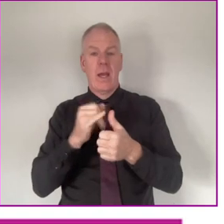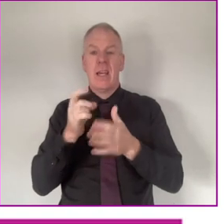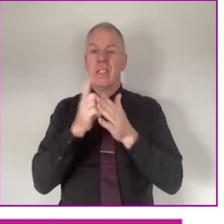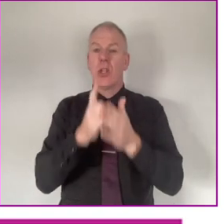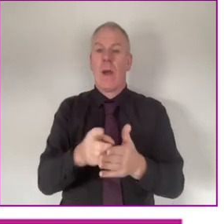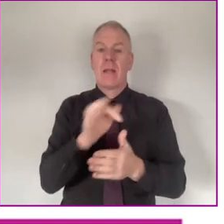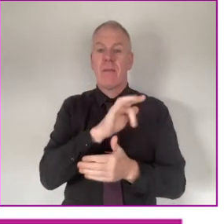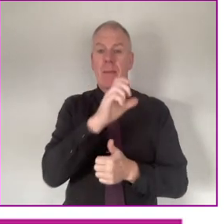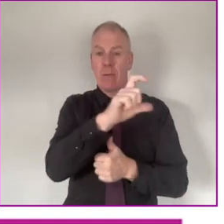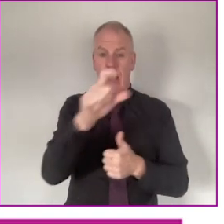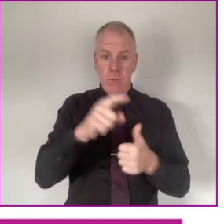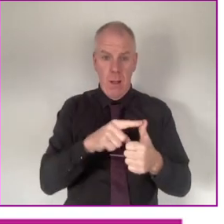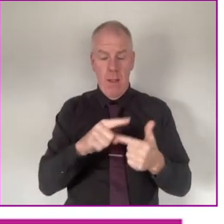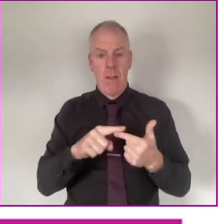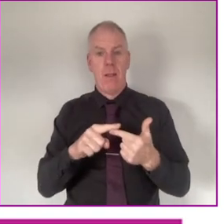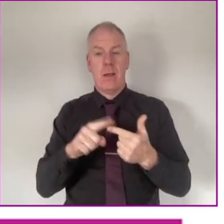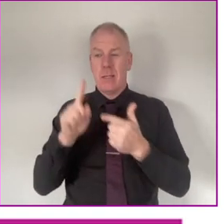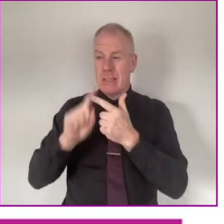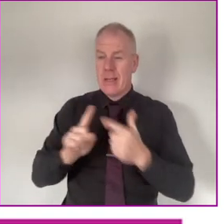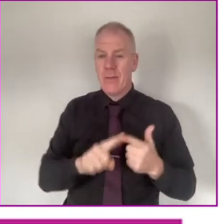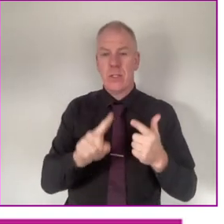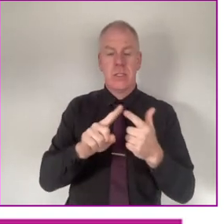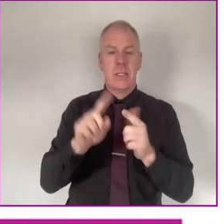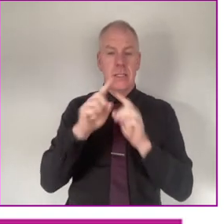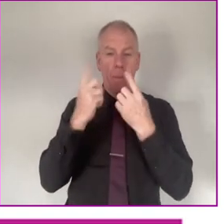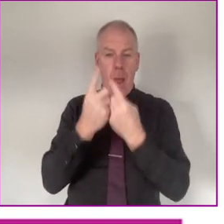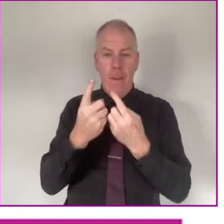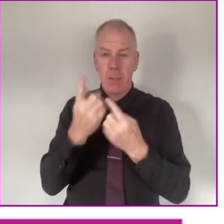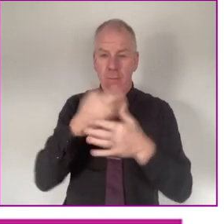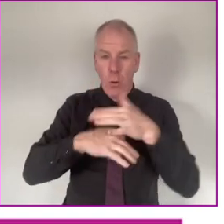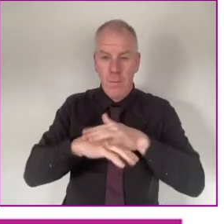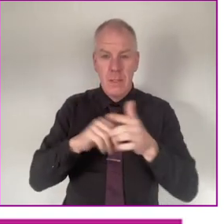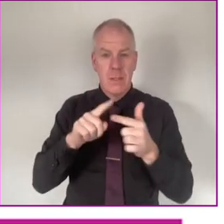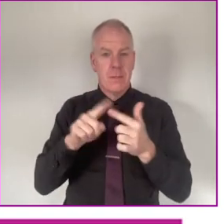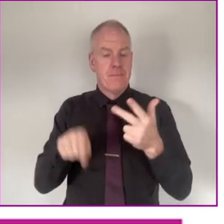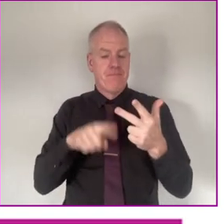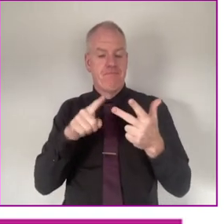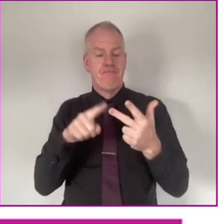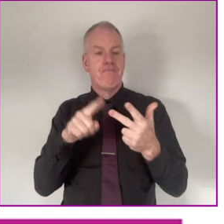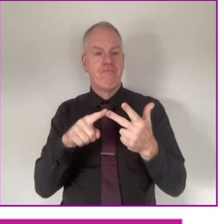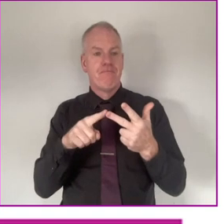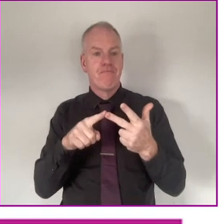directors from the county council, people from various departments,